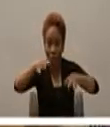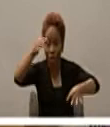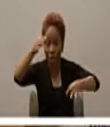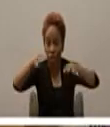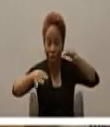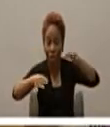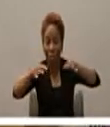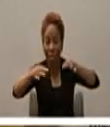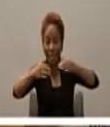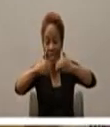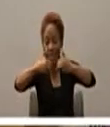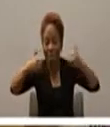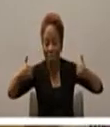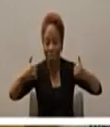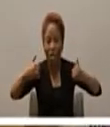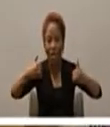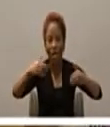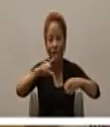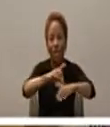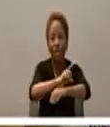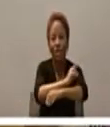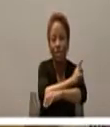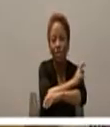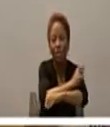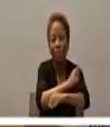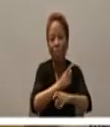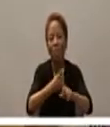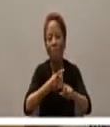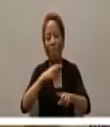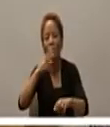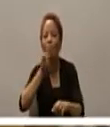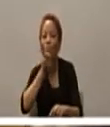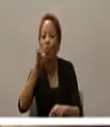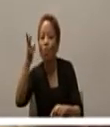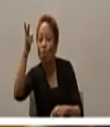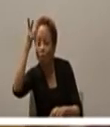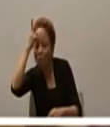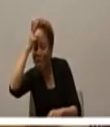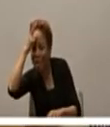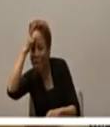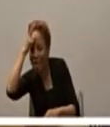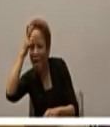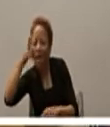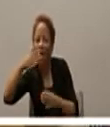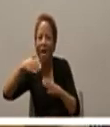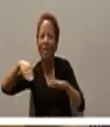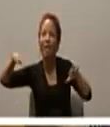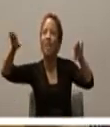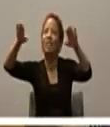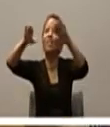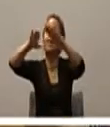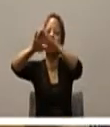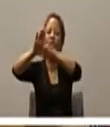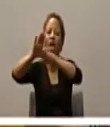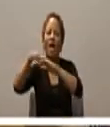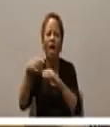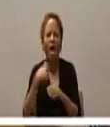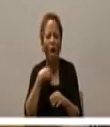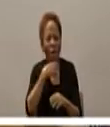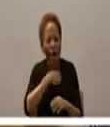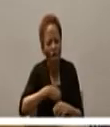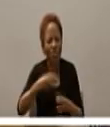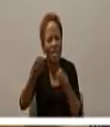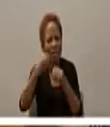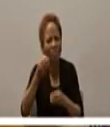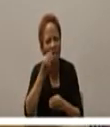the the separation sheep from goats and and enter into the kingdom prepared I was hungry and you gave me to eat I was thirsty